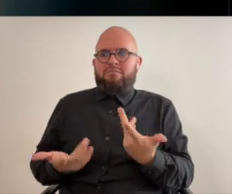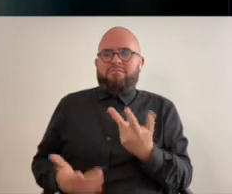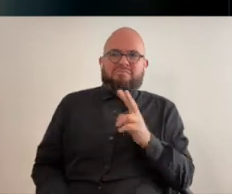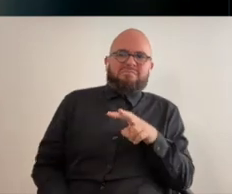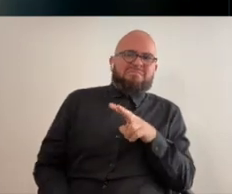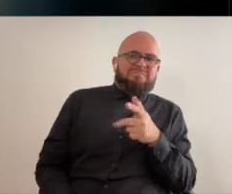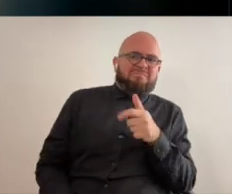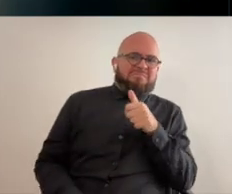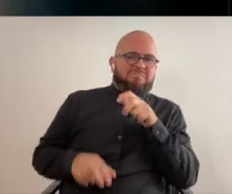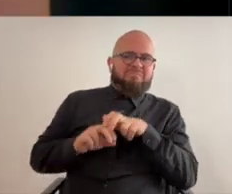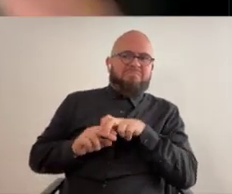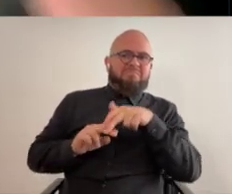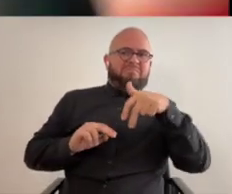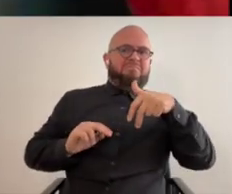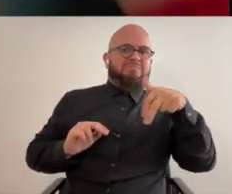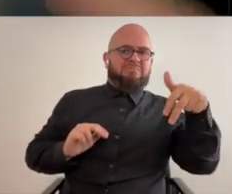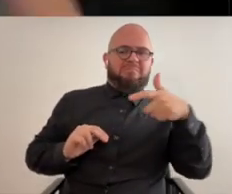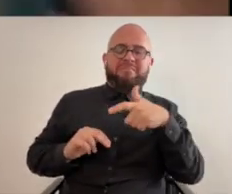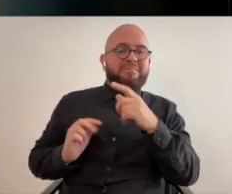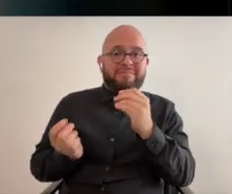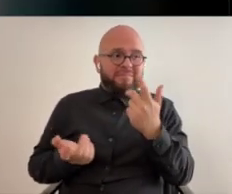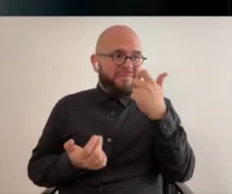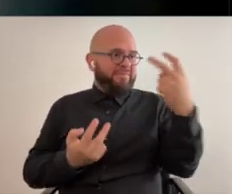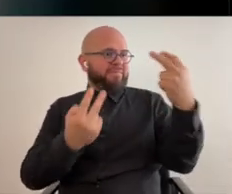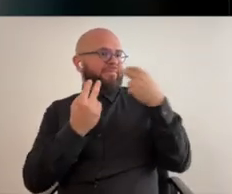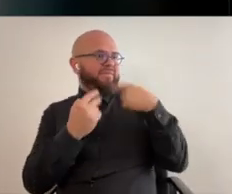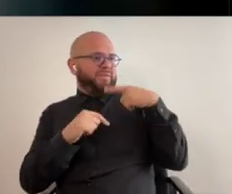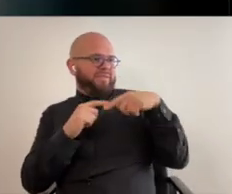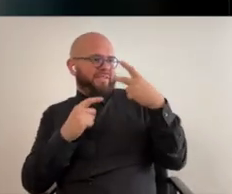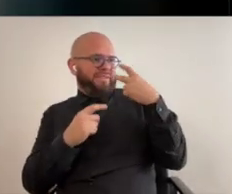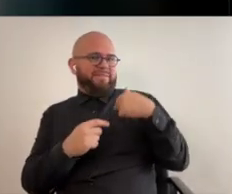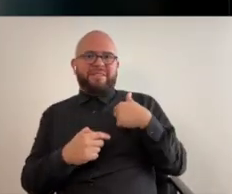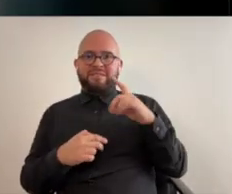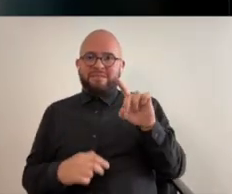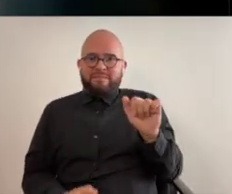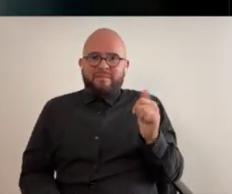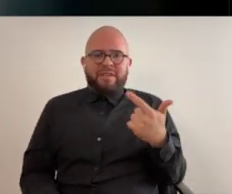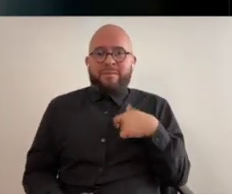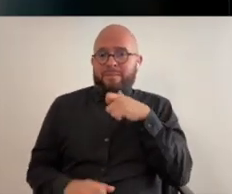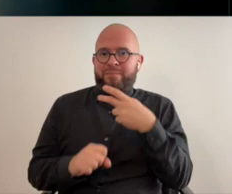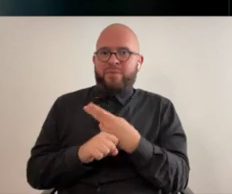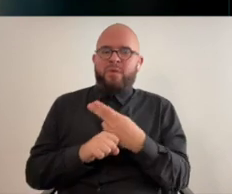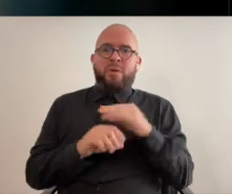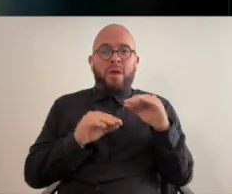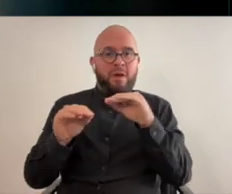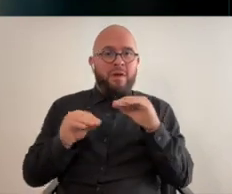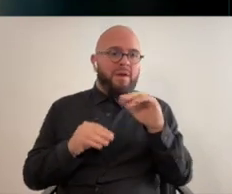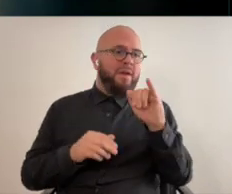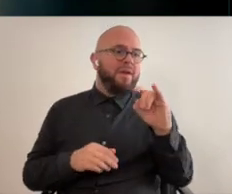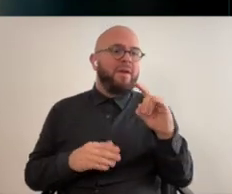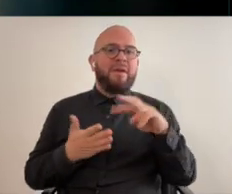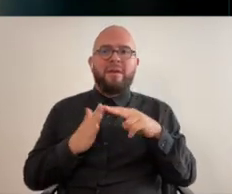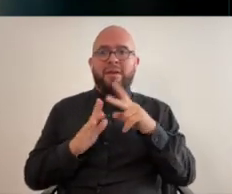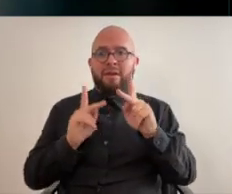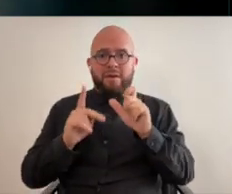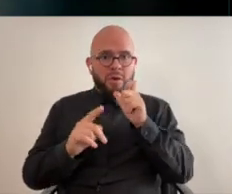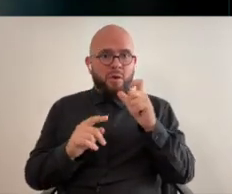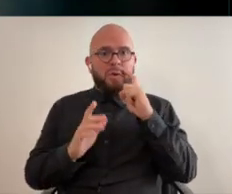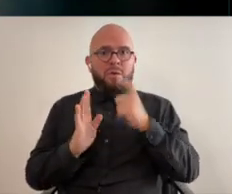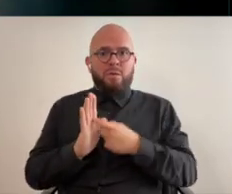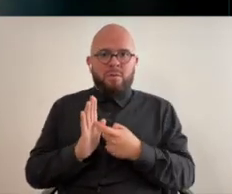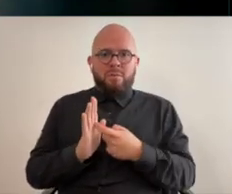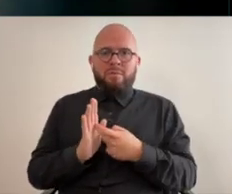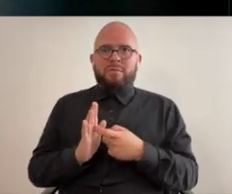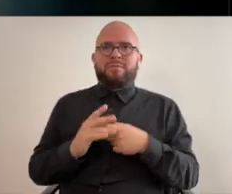looked able-bodied like not all not all disabilities are visible mine is not it's not i don't use mobility